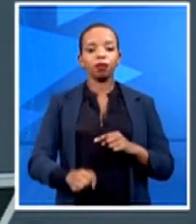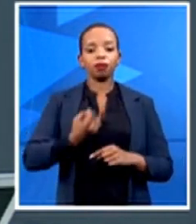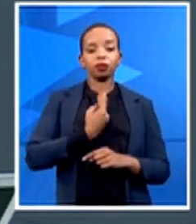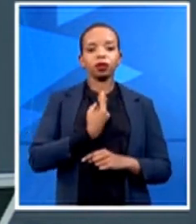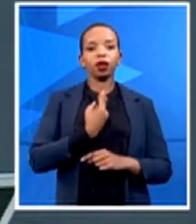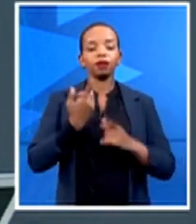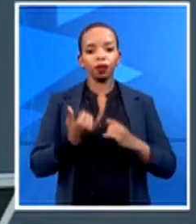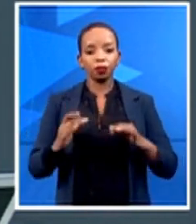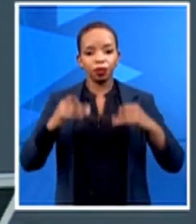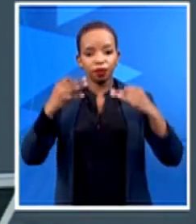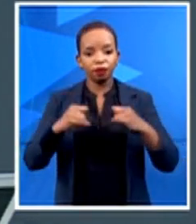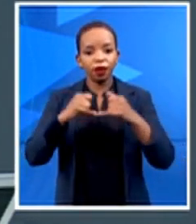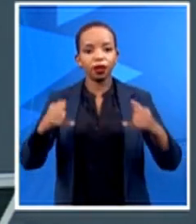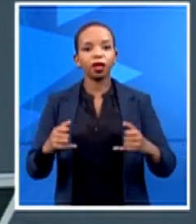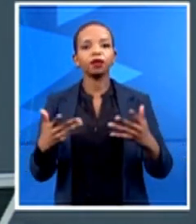pandemic. Watch.